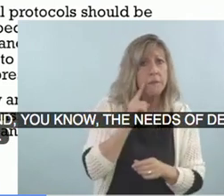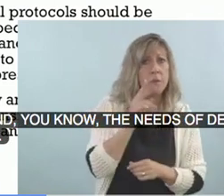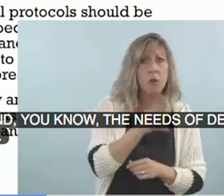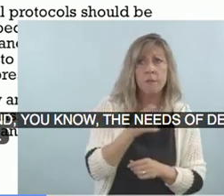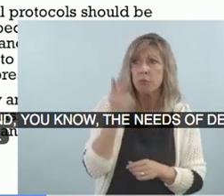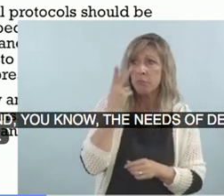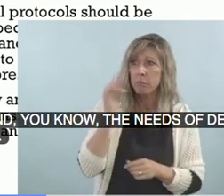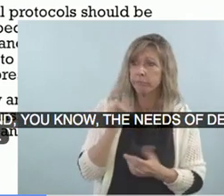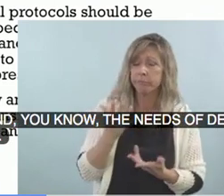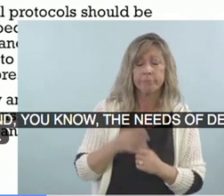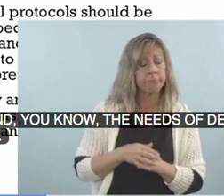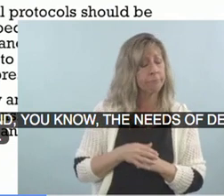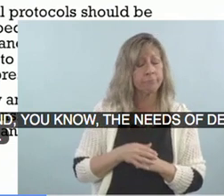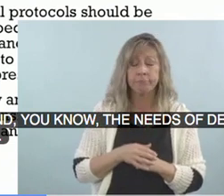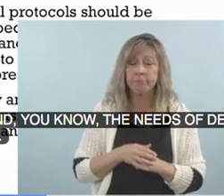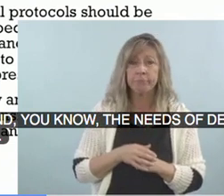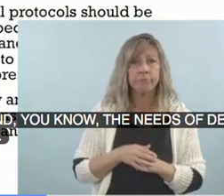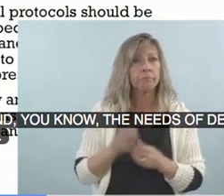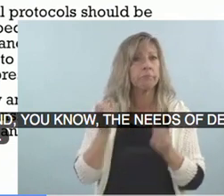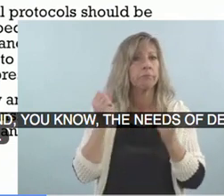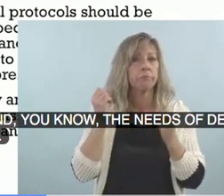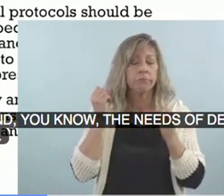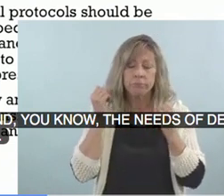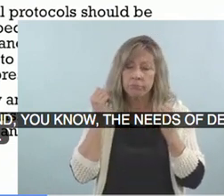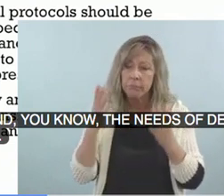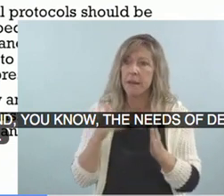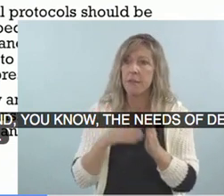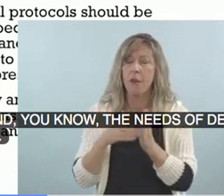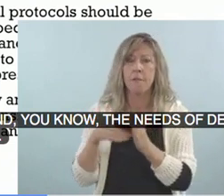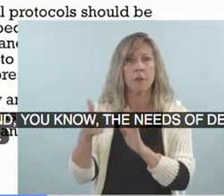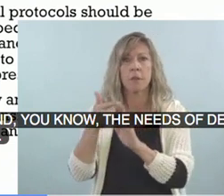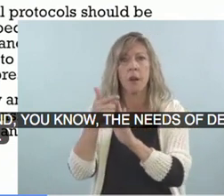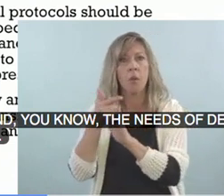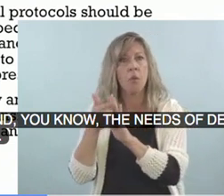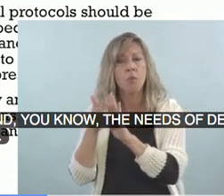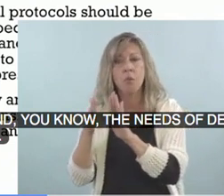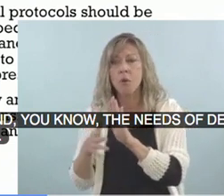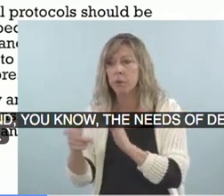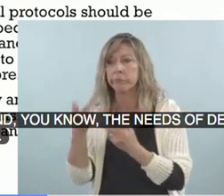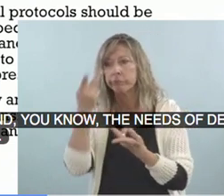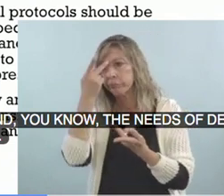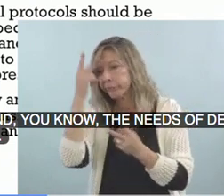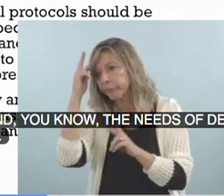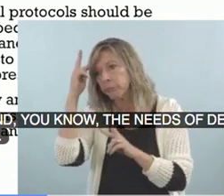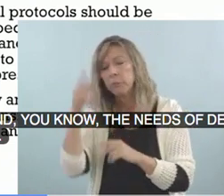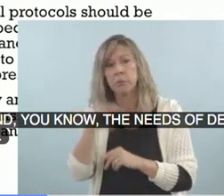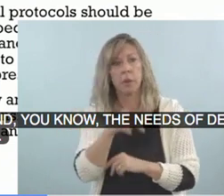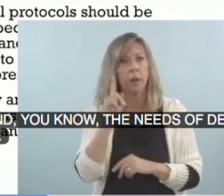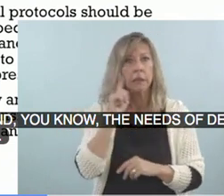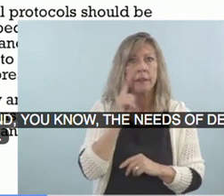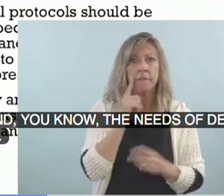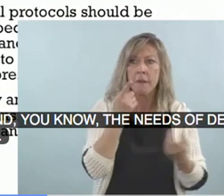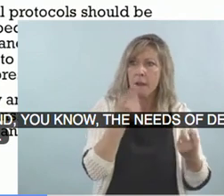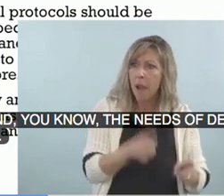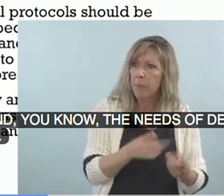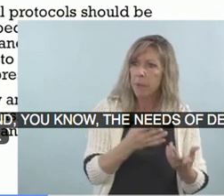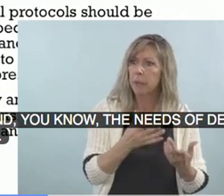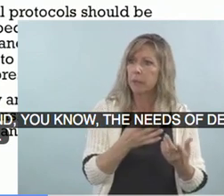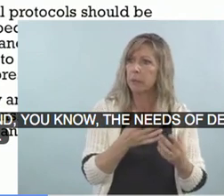attorneys misunderstand, you know, why a deaf person might commit a crime and they, uh,